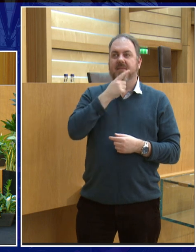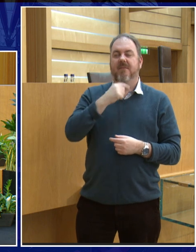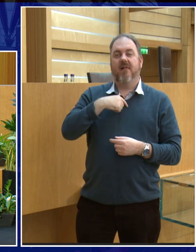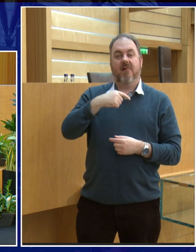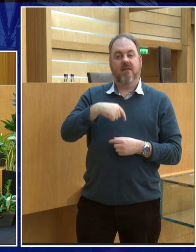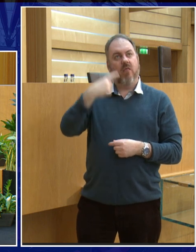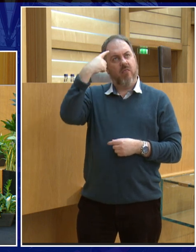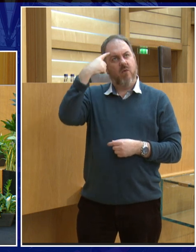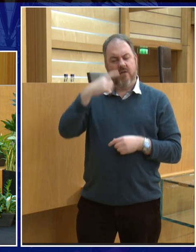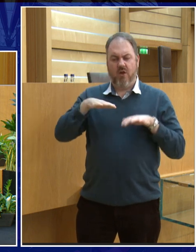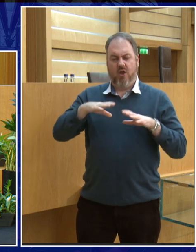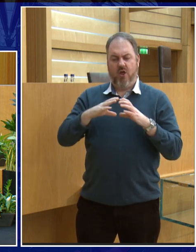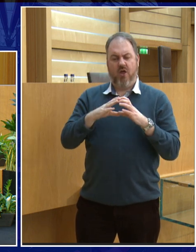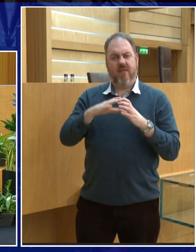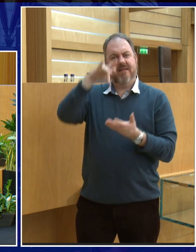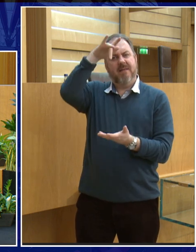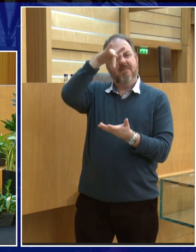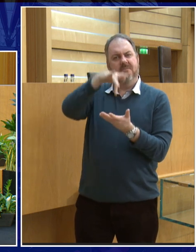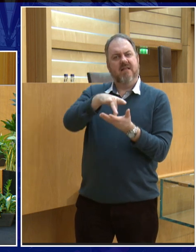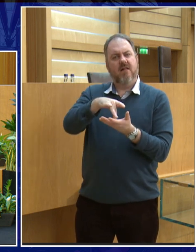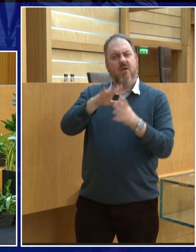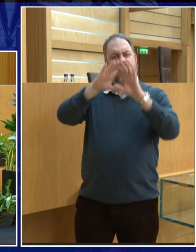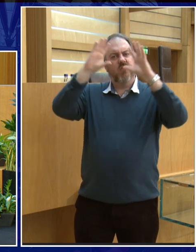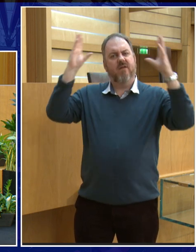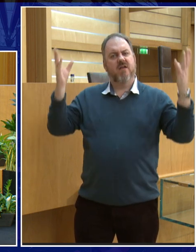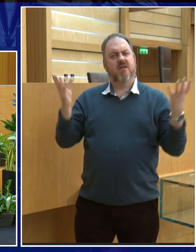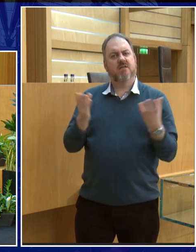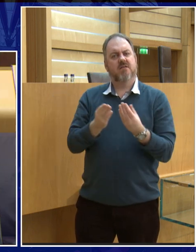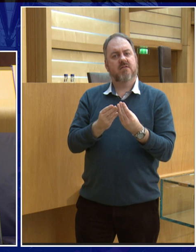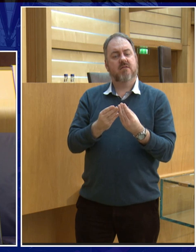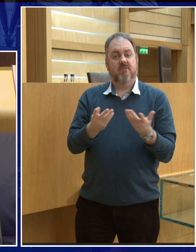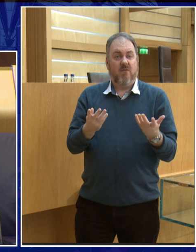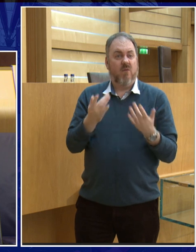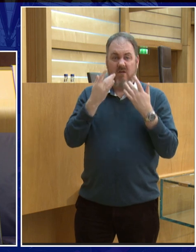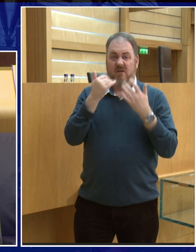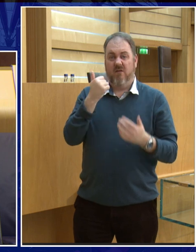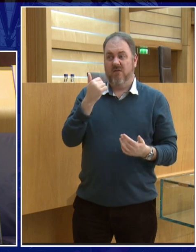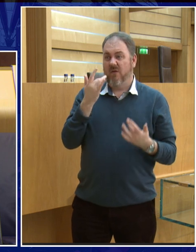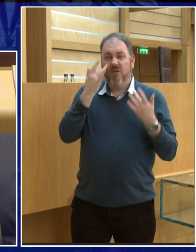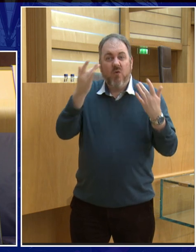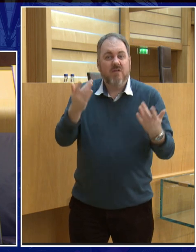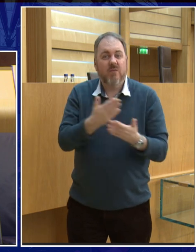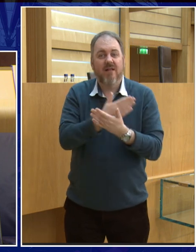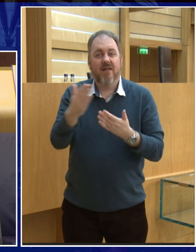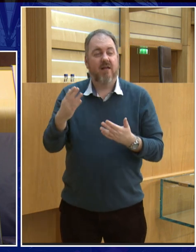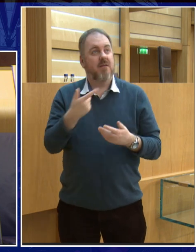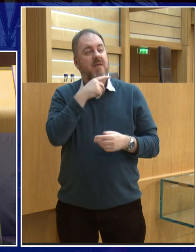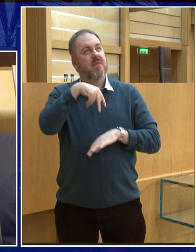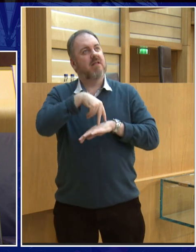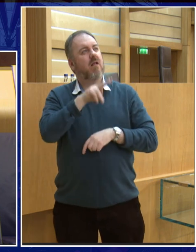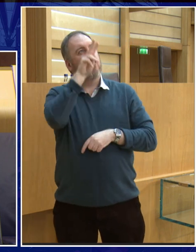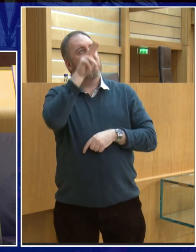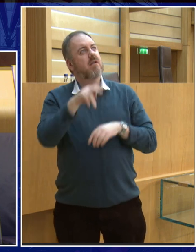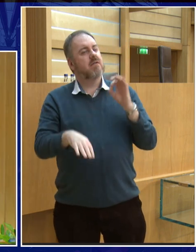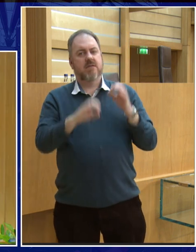the solar system, that everything went around the earth. And that makes sense because they saw the sun rise and go round the earth and set. But then people